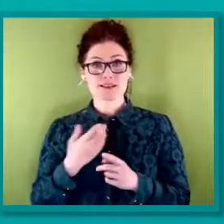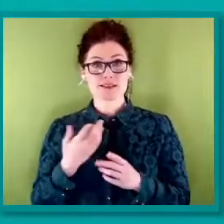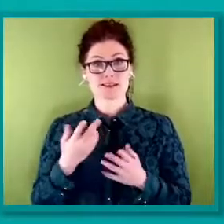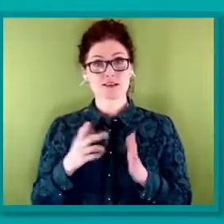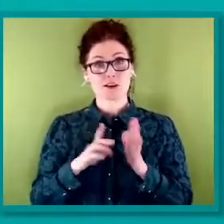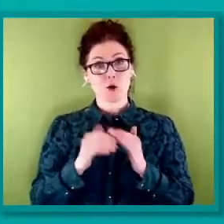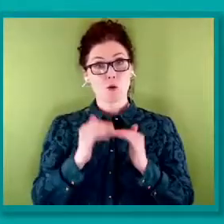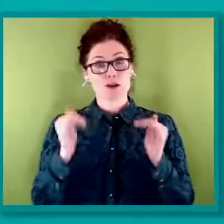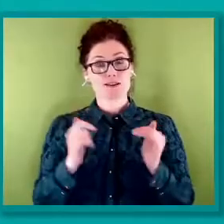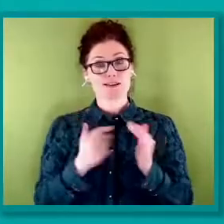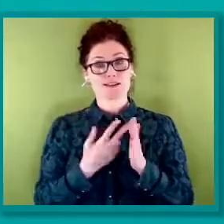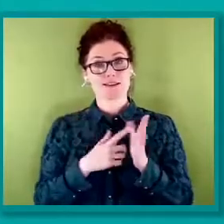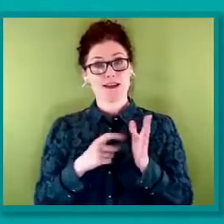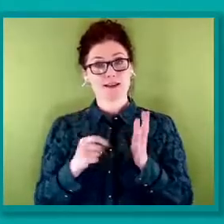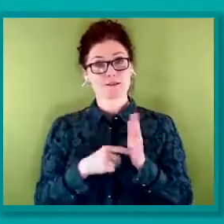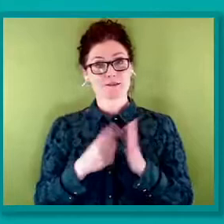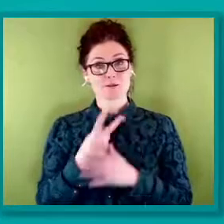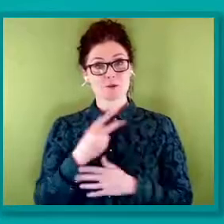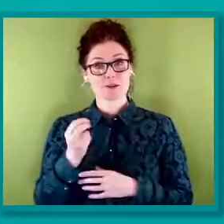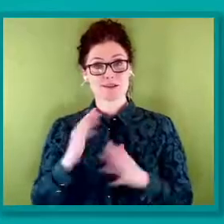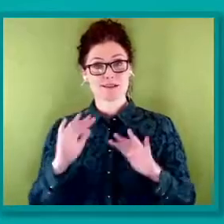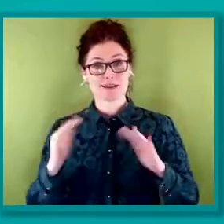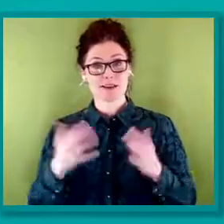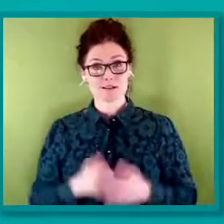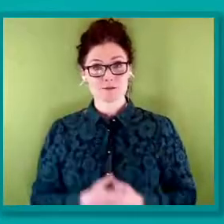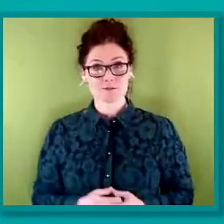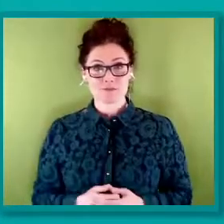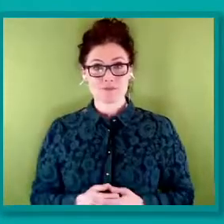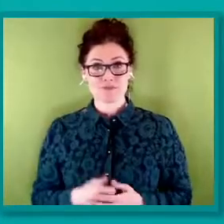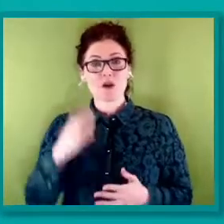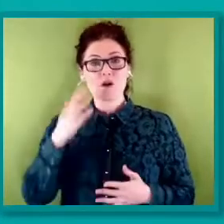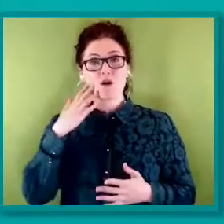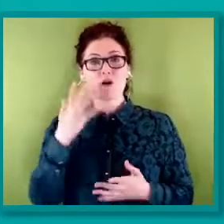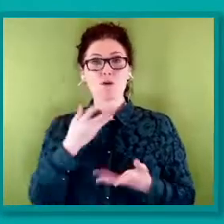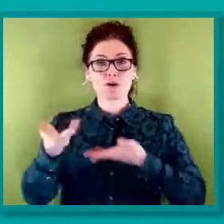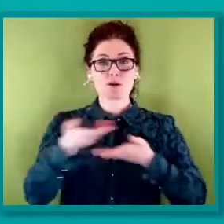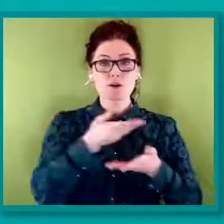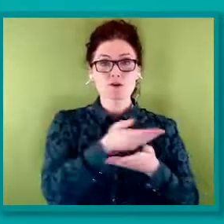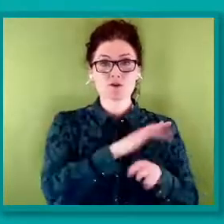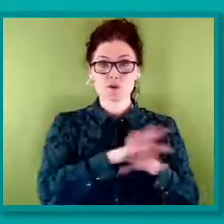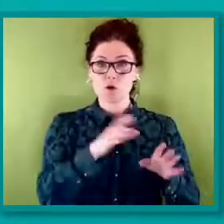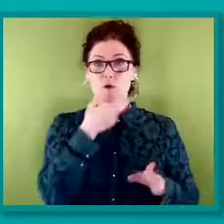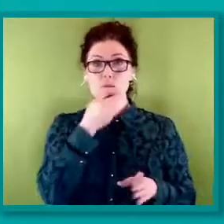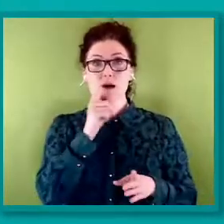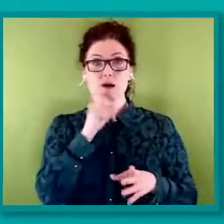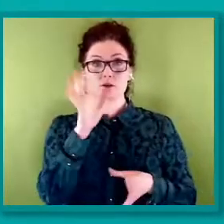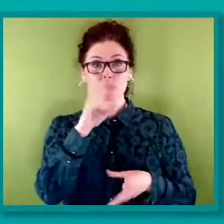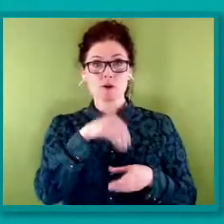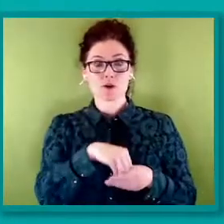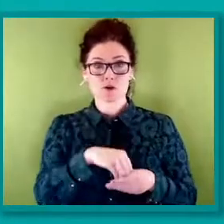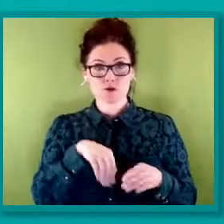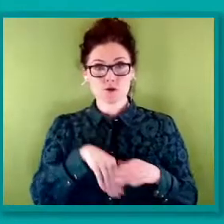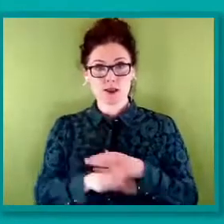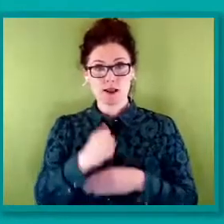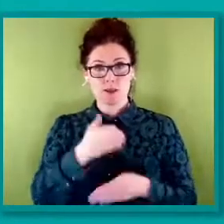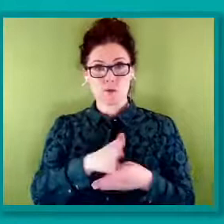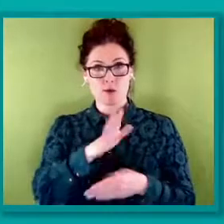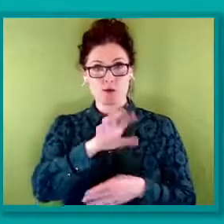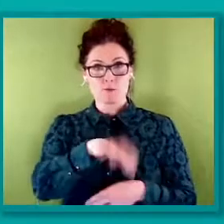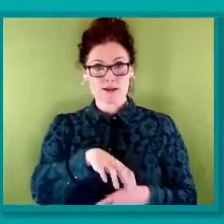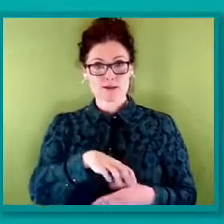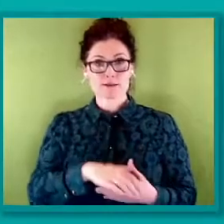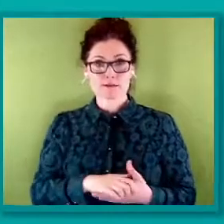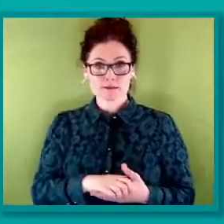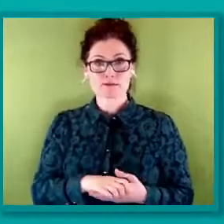representatives' hands when negotiating for non-binary inclusion in the workplace. We know that workplace monitoring is vital in